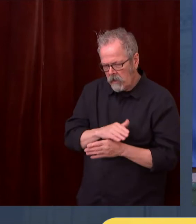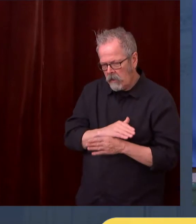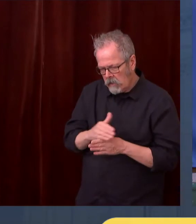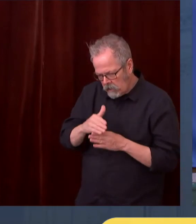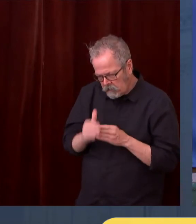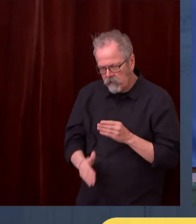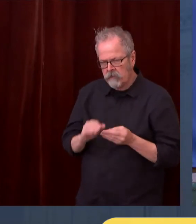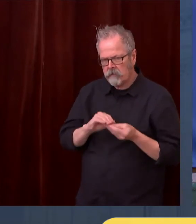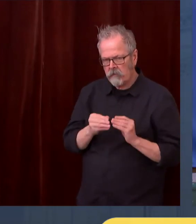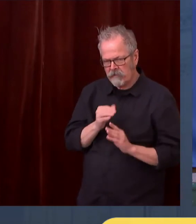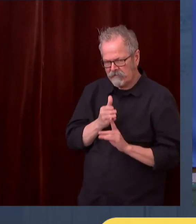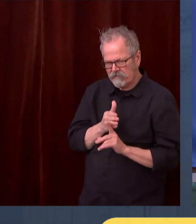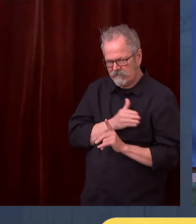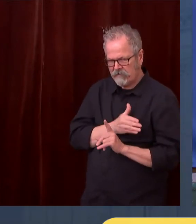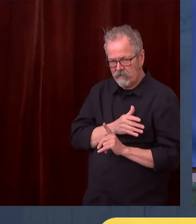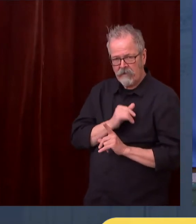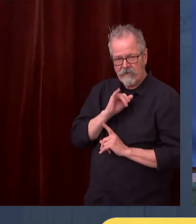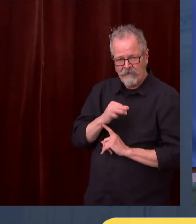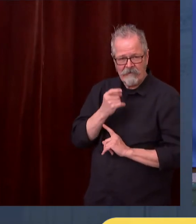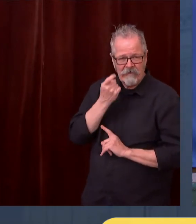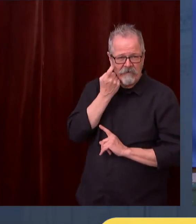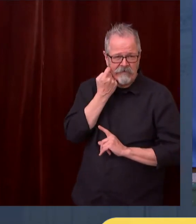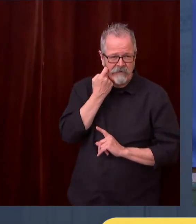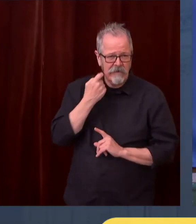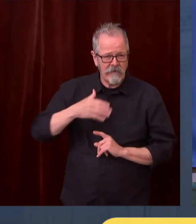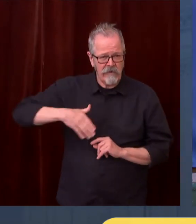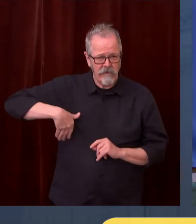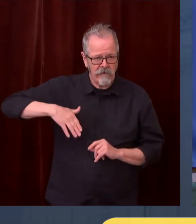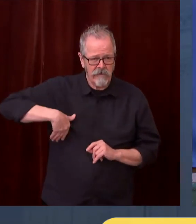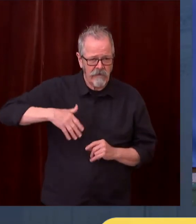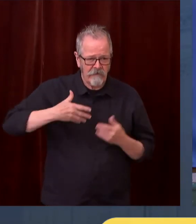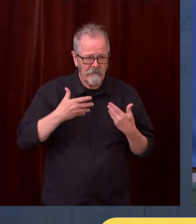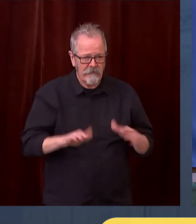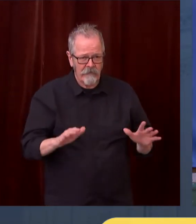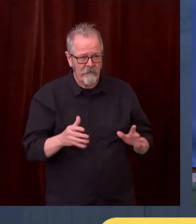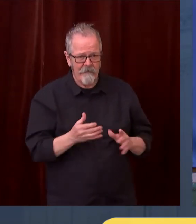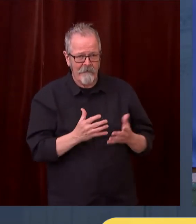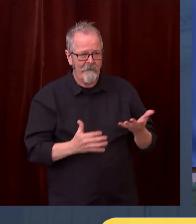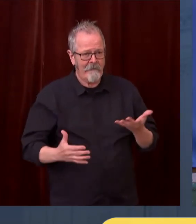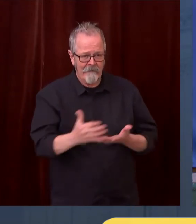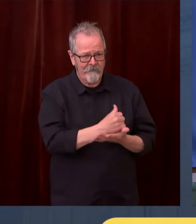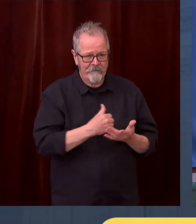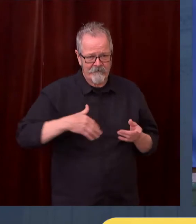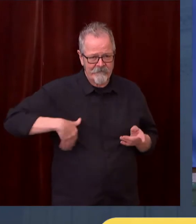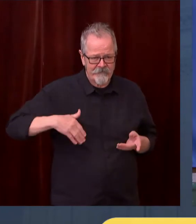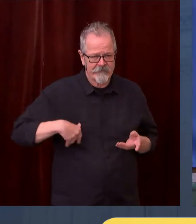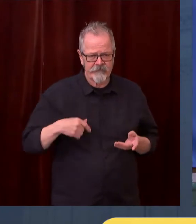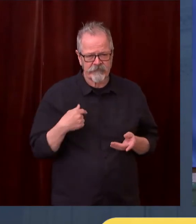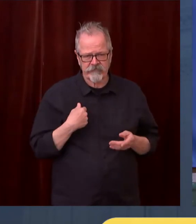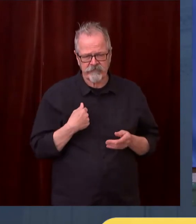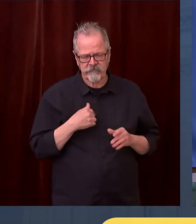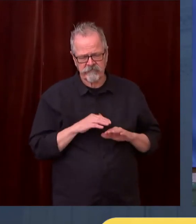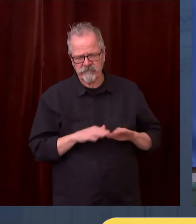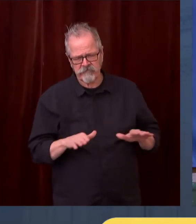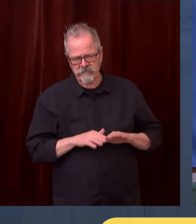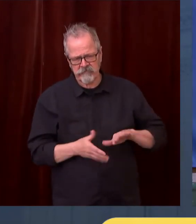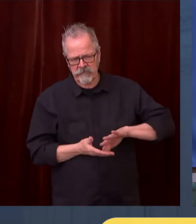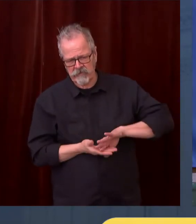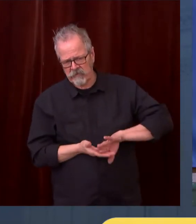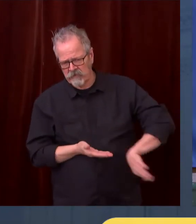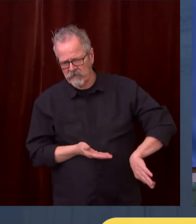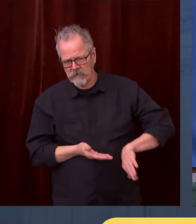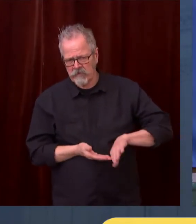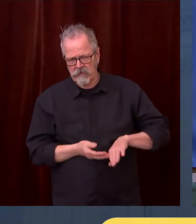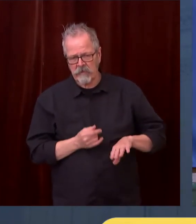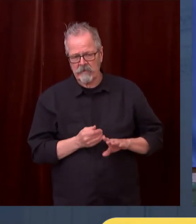Now, there's incomplete numbers that come in for some period of time. We need to make decisions based on the complete numbers. Lacey, do you want to talk about that